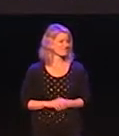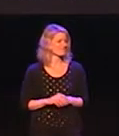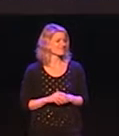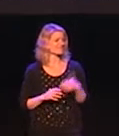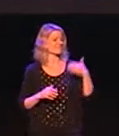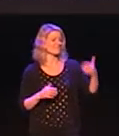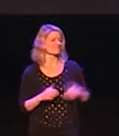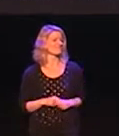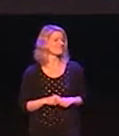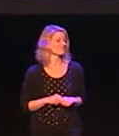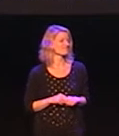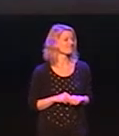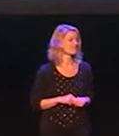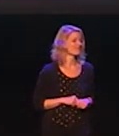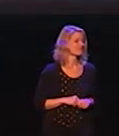experiences through technology.